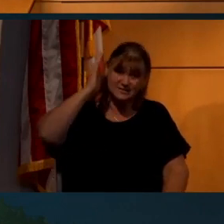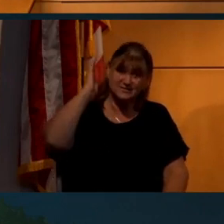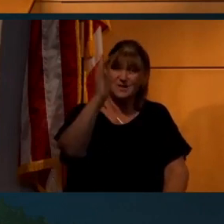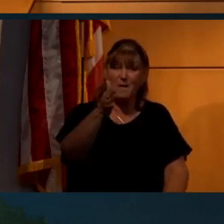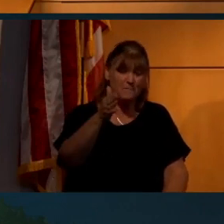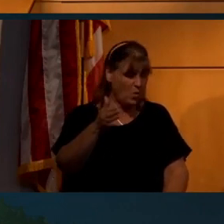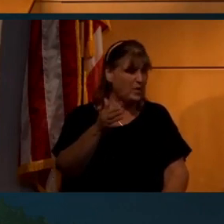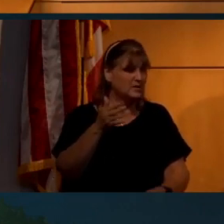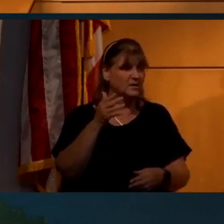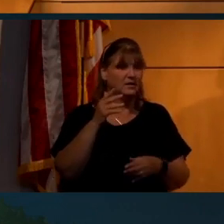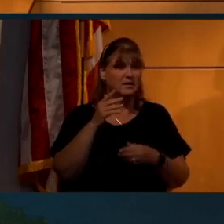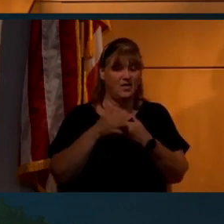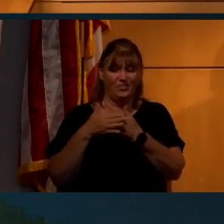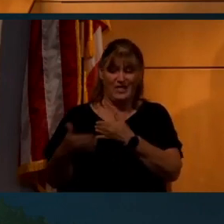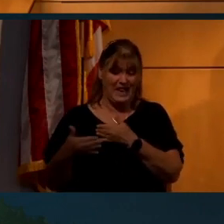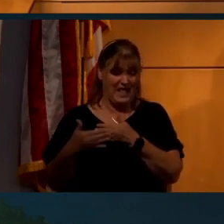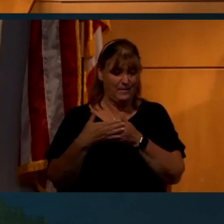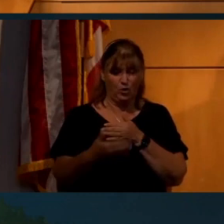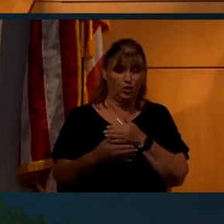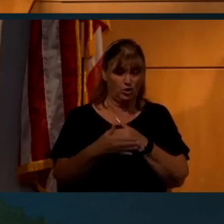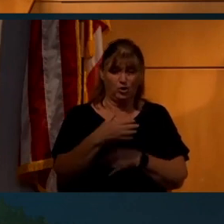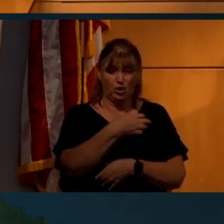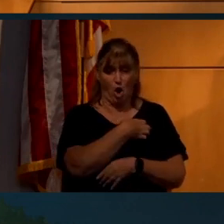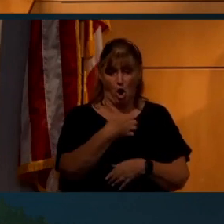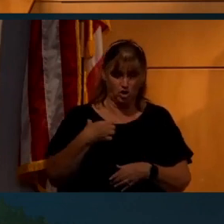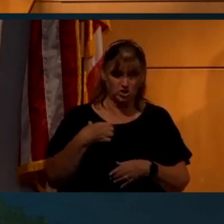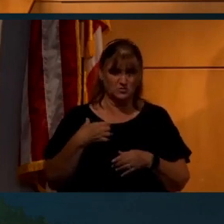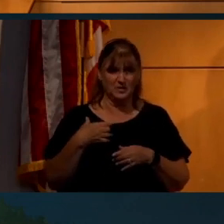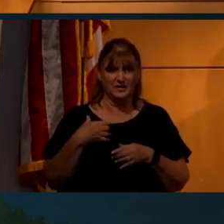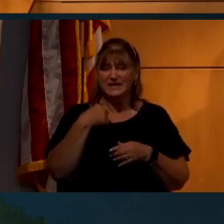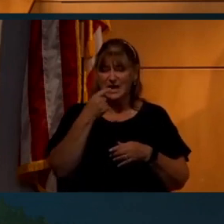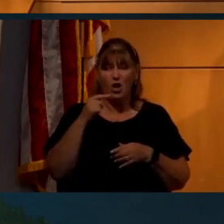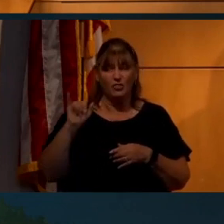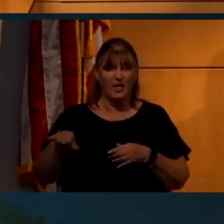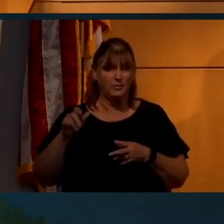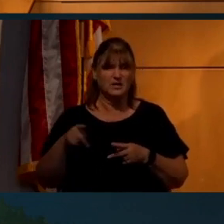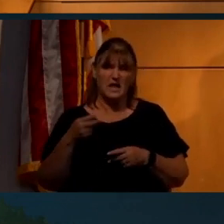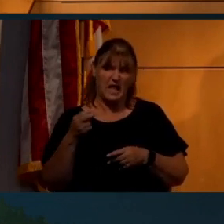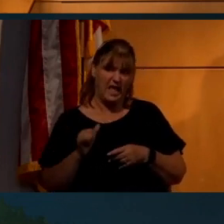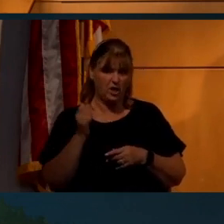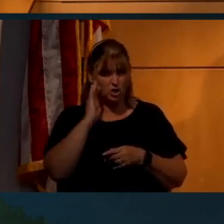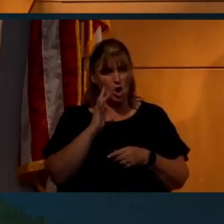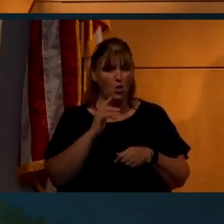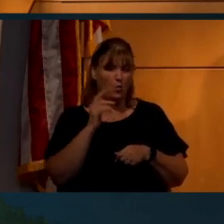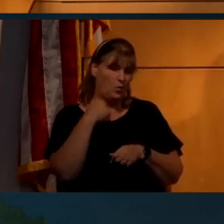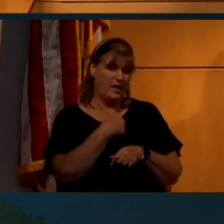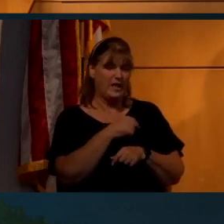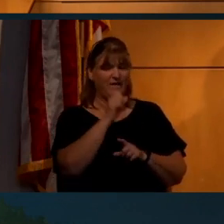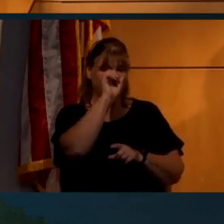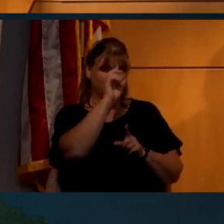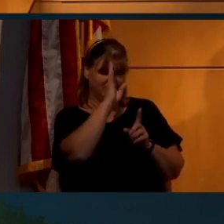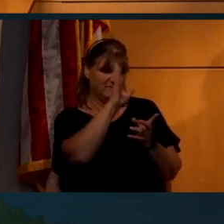you know, the neighbor of some congressman is going to over the fence, tell this person, Hey, you know, we faked a moon landings. Right. And the next thing, you know, we're going to have congressional